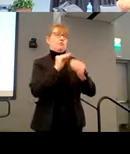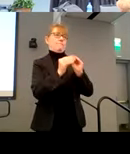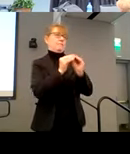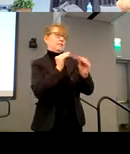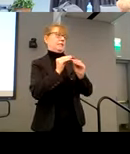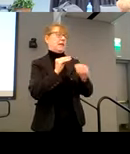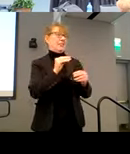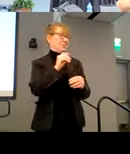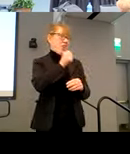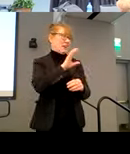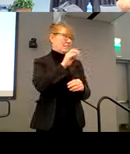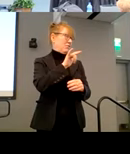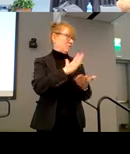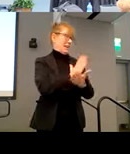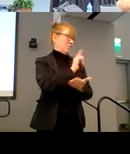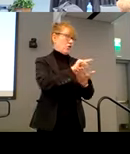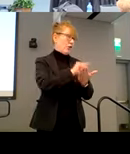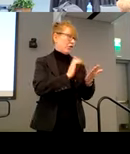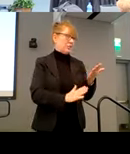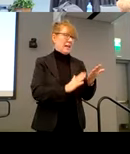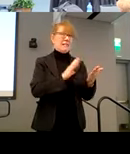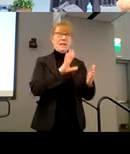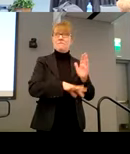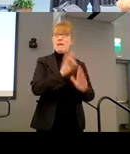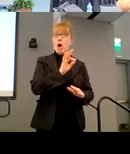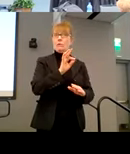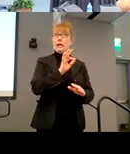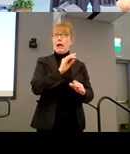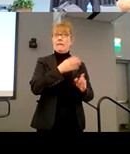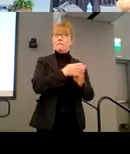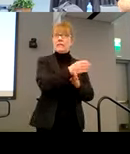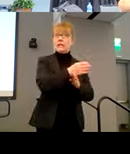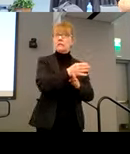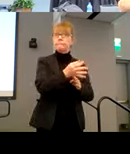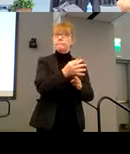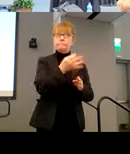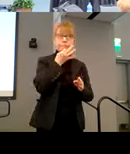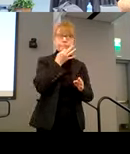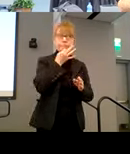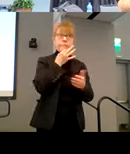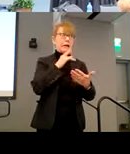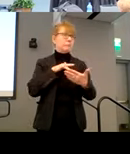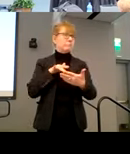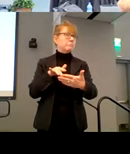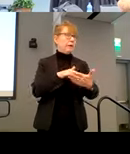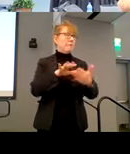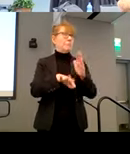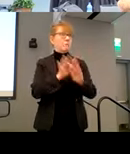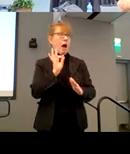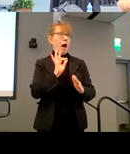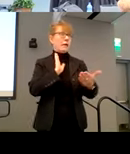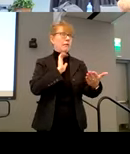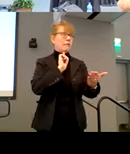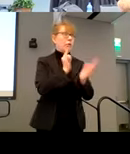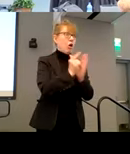civil rights lawyers. They found a field that it was easy to run a scan, find a violation of a standard, file a lawsuit. It's